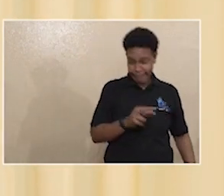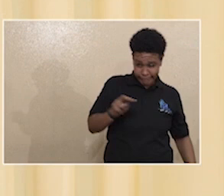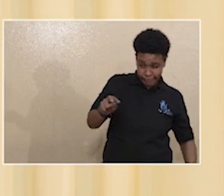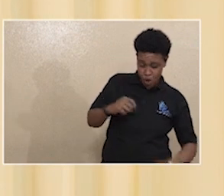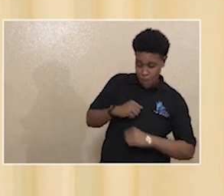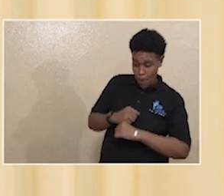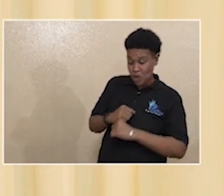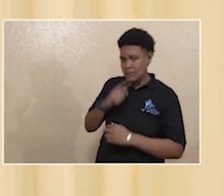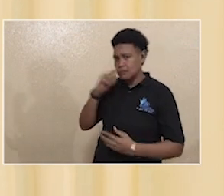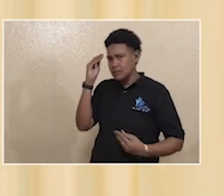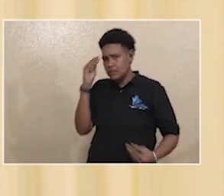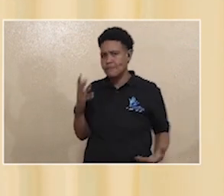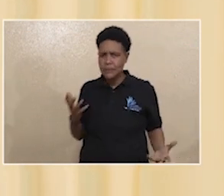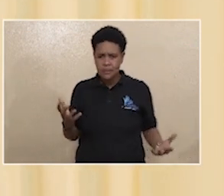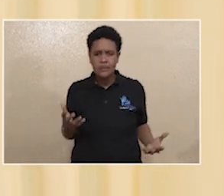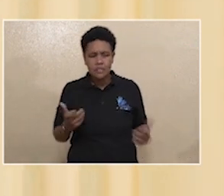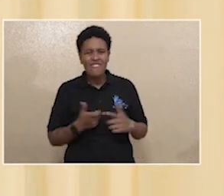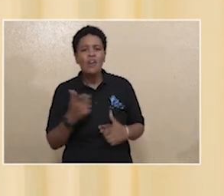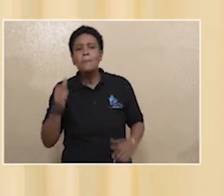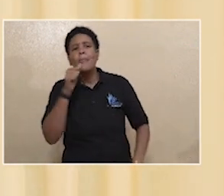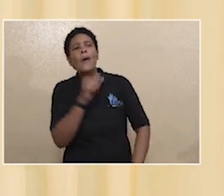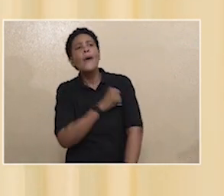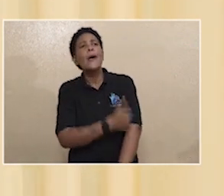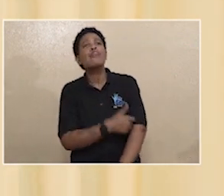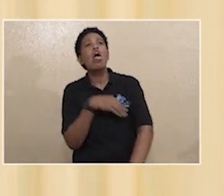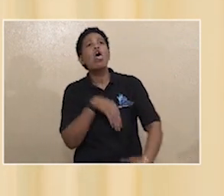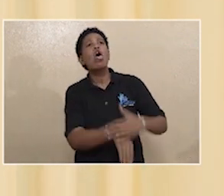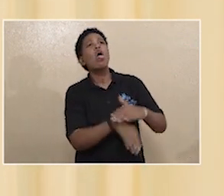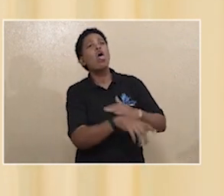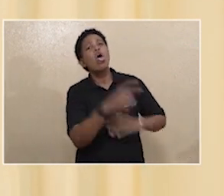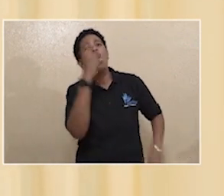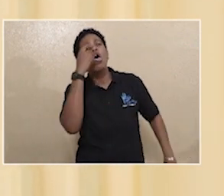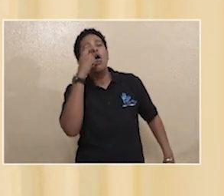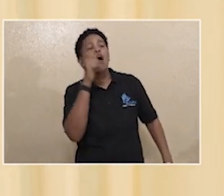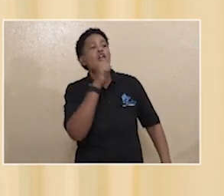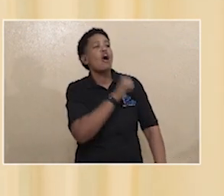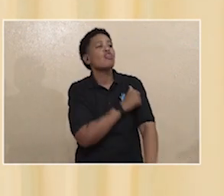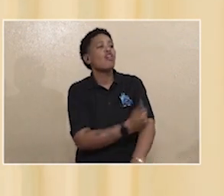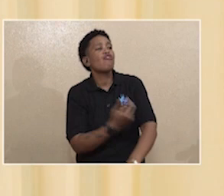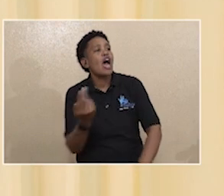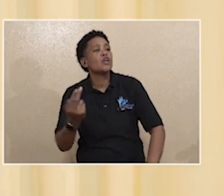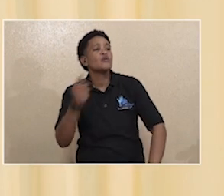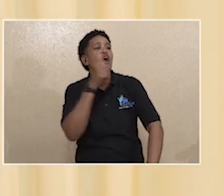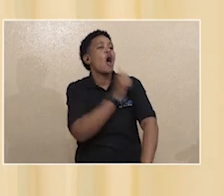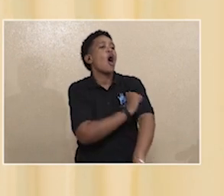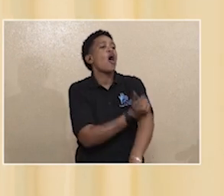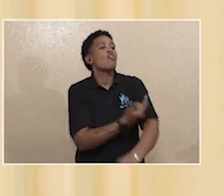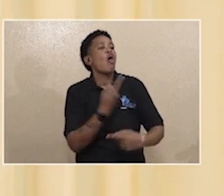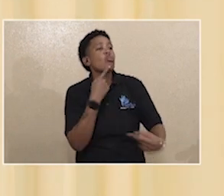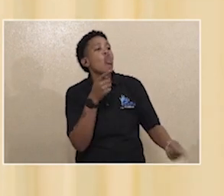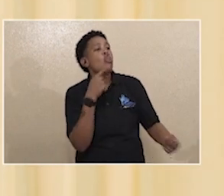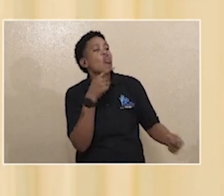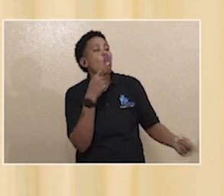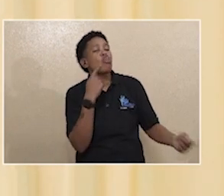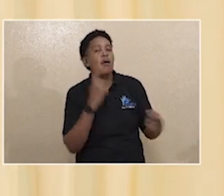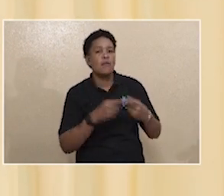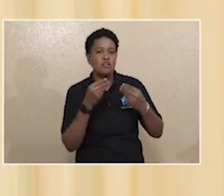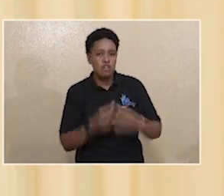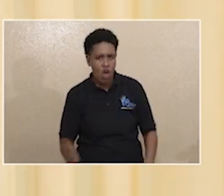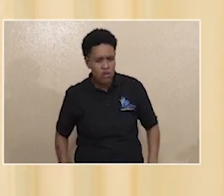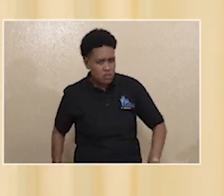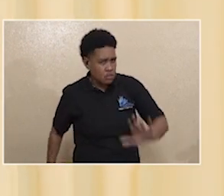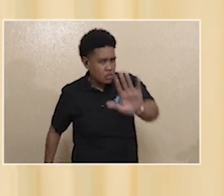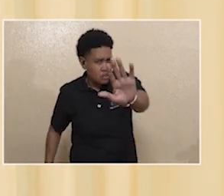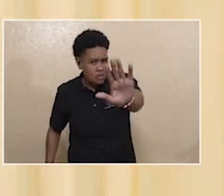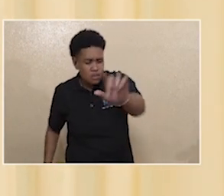the information from unauthorized access, unauthorized use, unauthorized disclosure, and loss. But